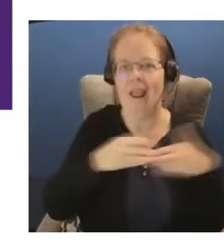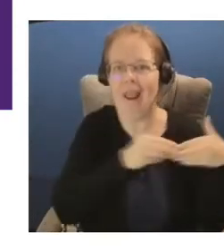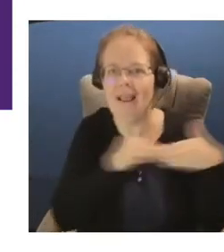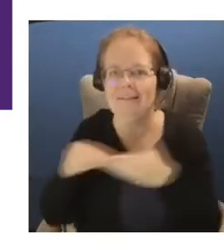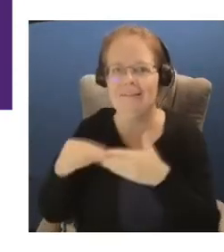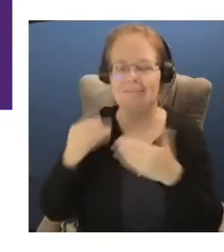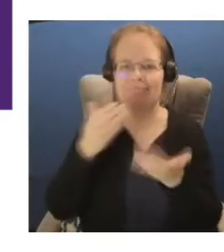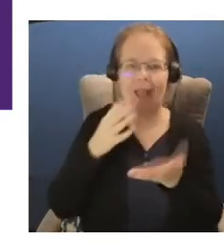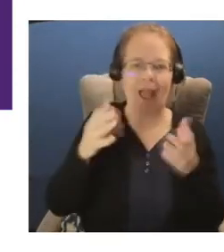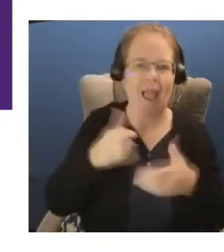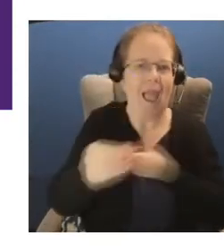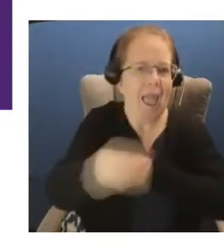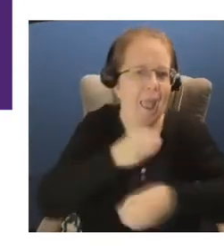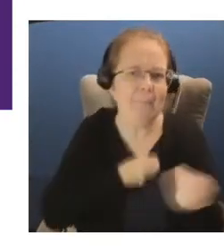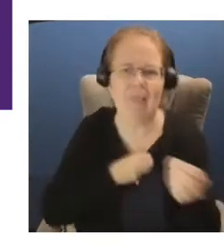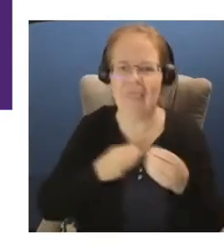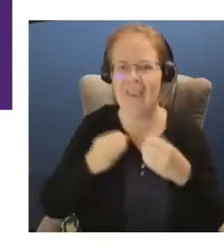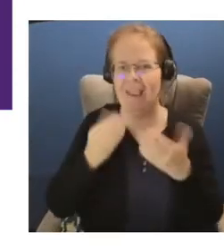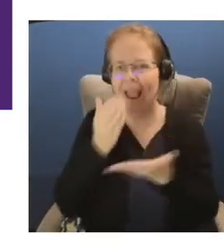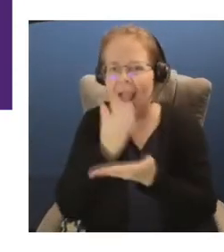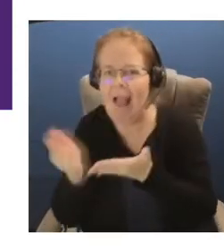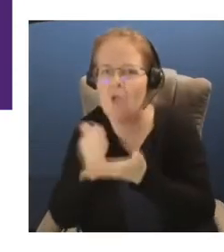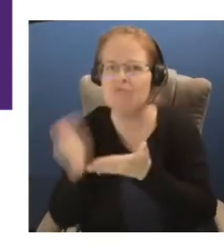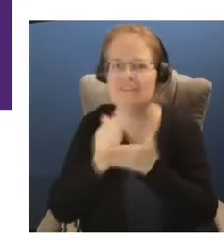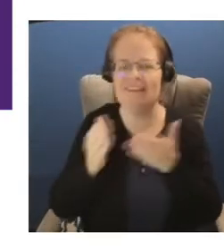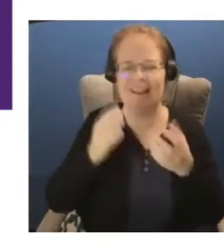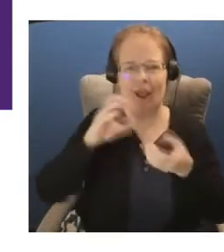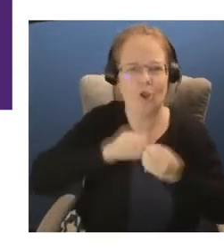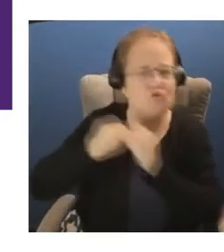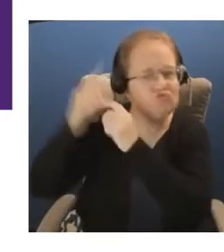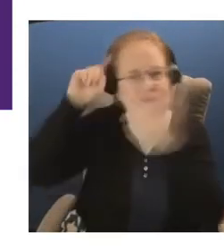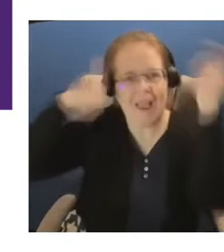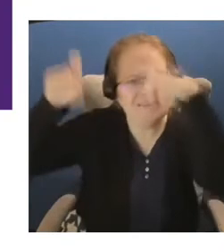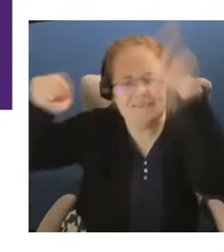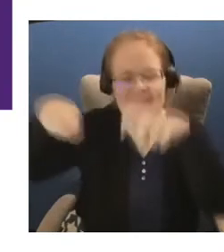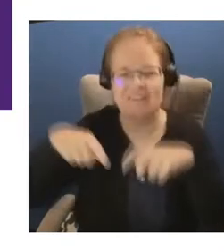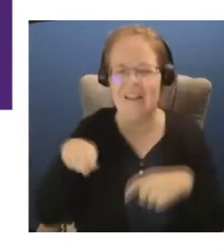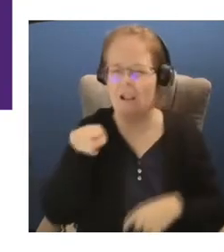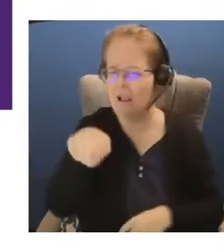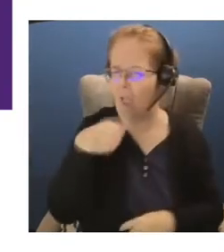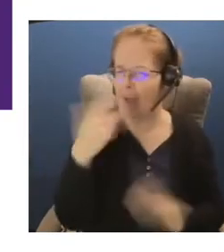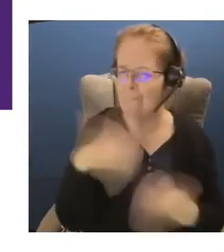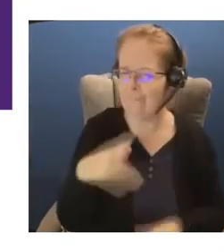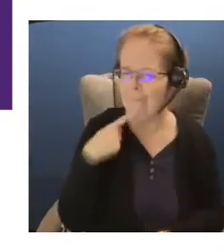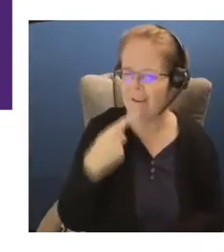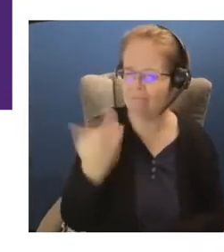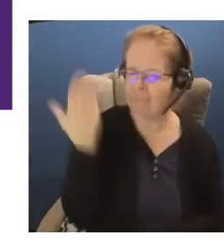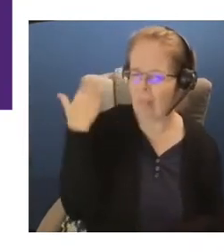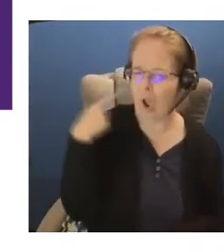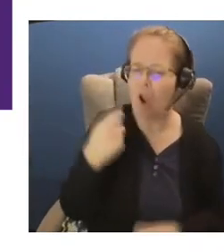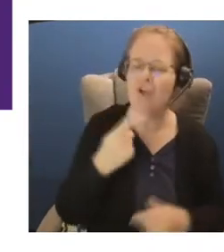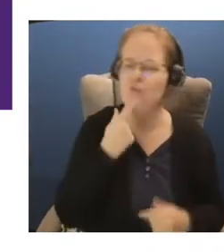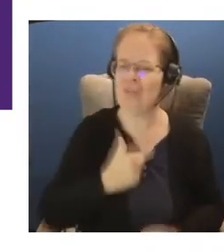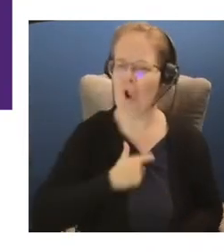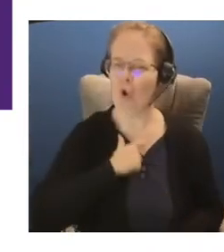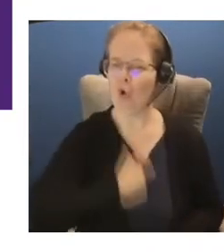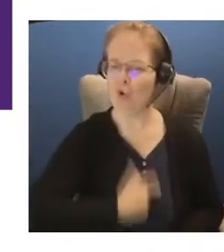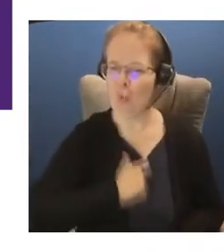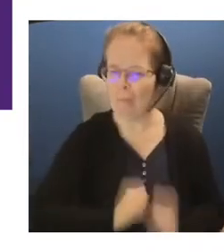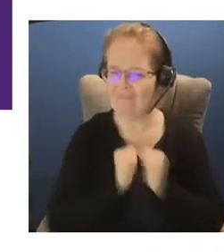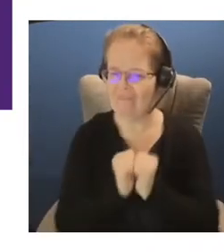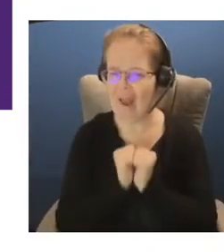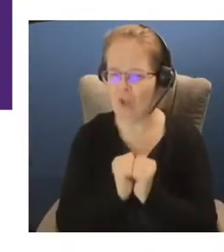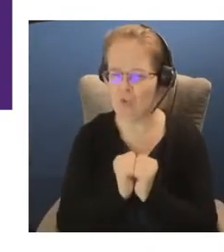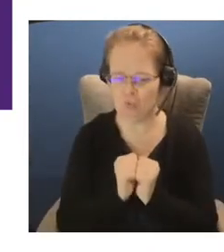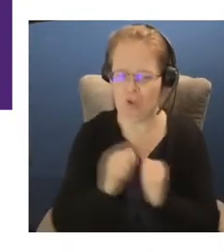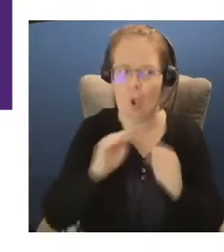clarity, and creativity. But in the past, you've spoken about some very human values that the world needs, and